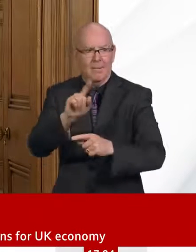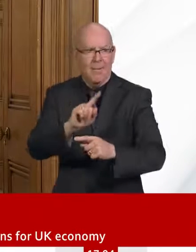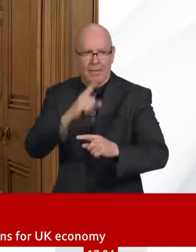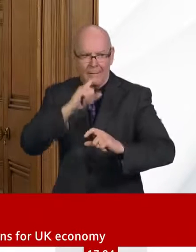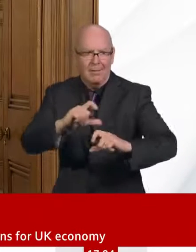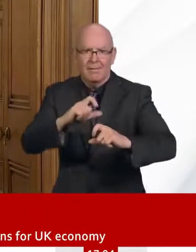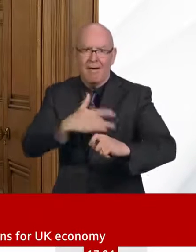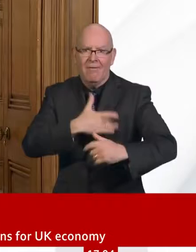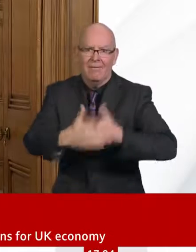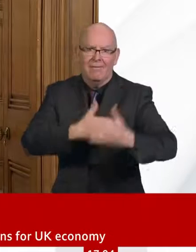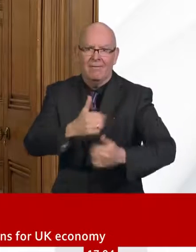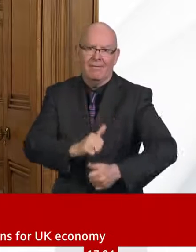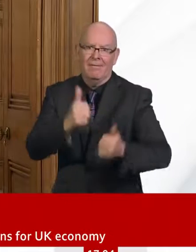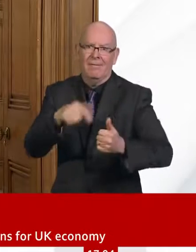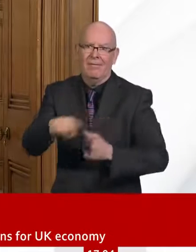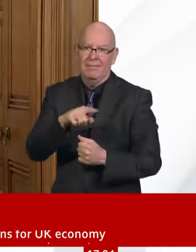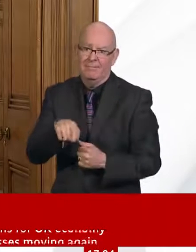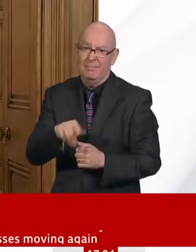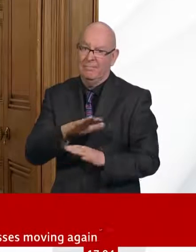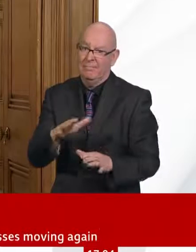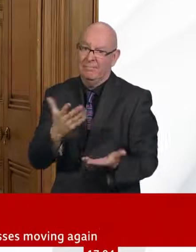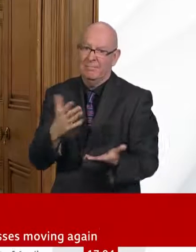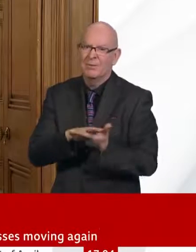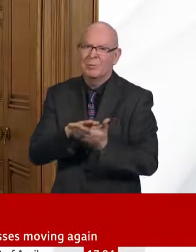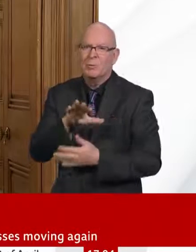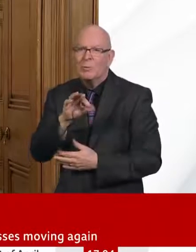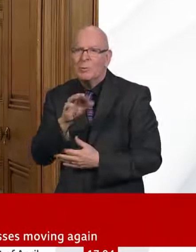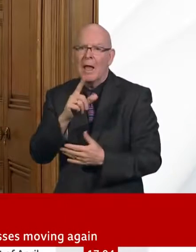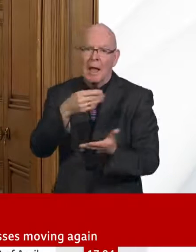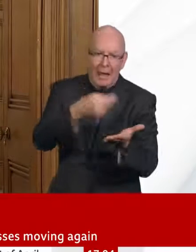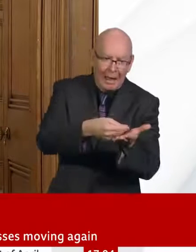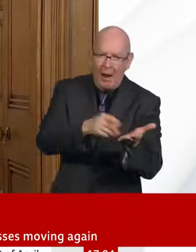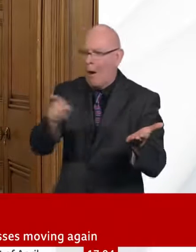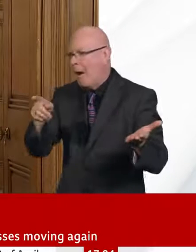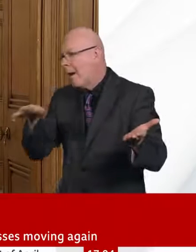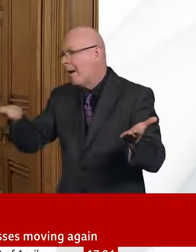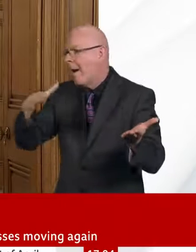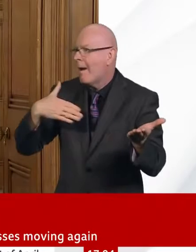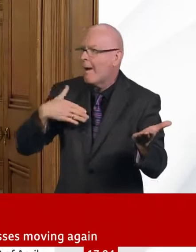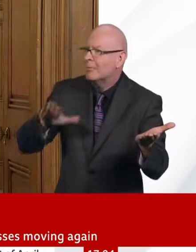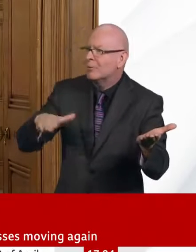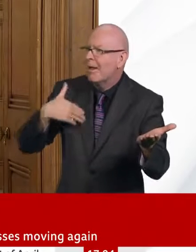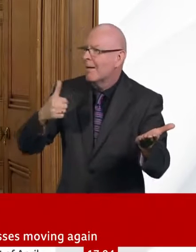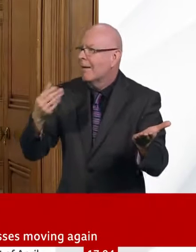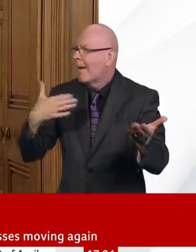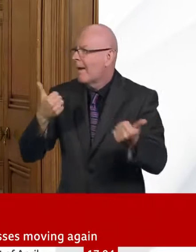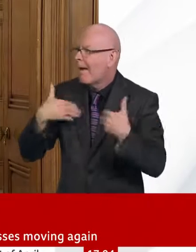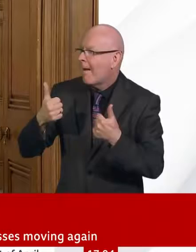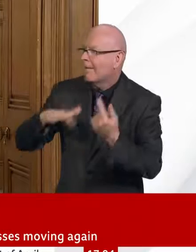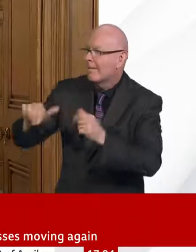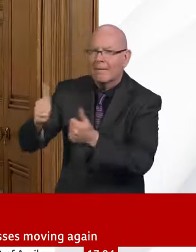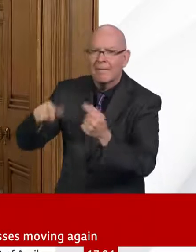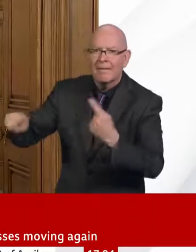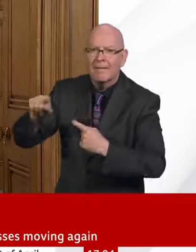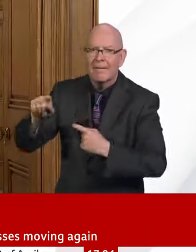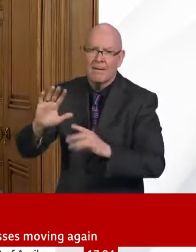day from this terrible disease, the absolute priority must be to focus all of our resources, not just